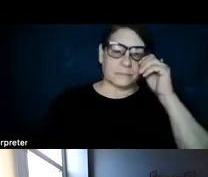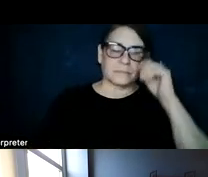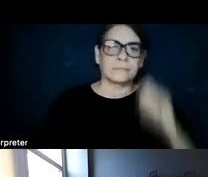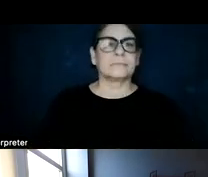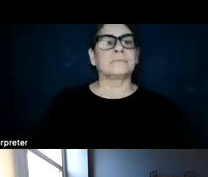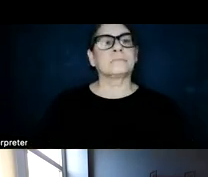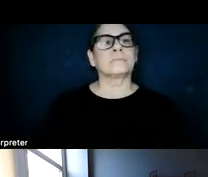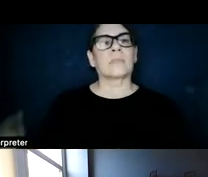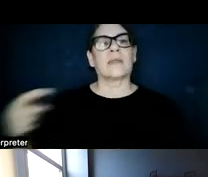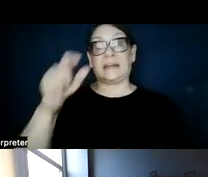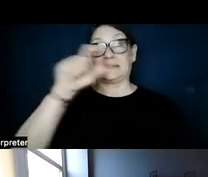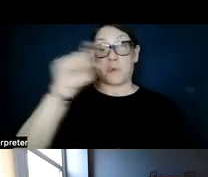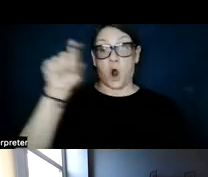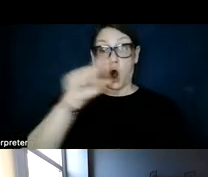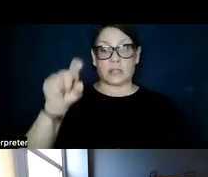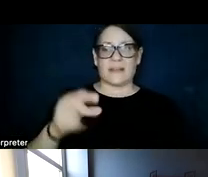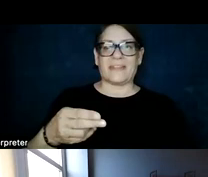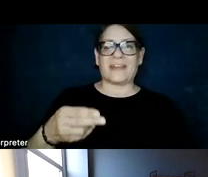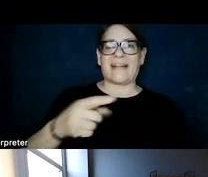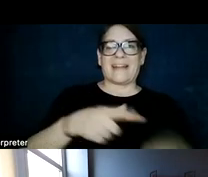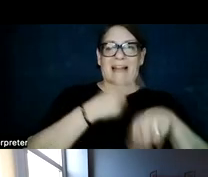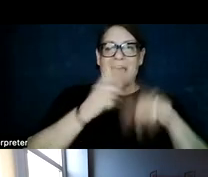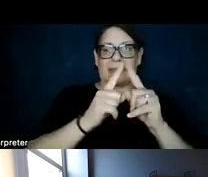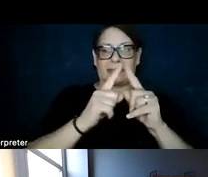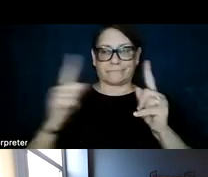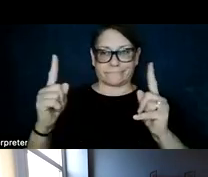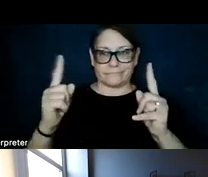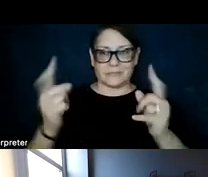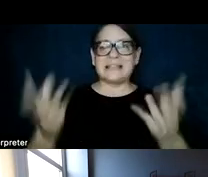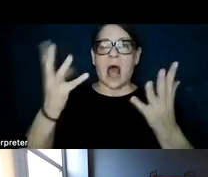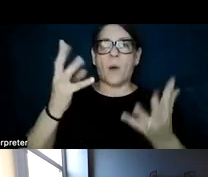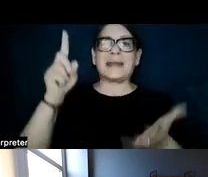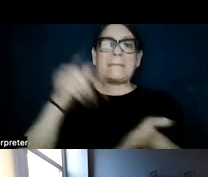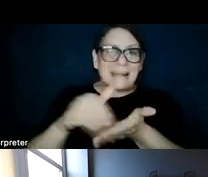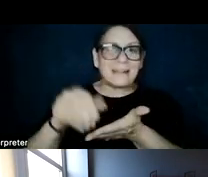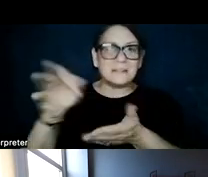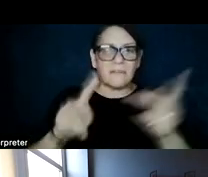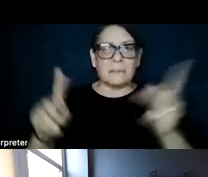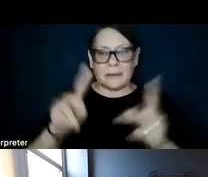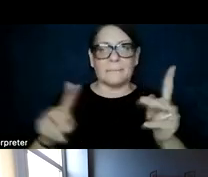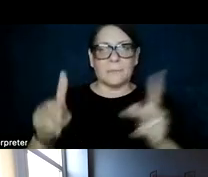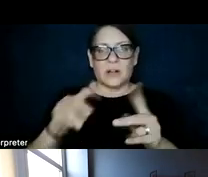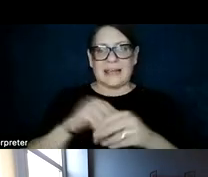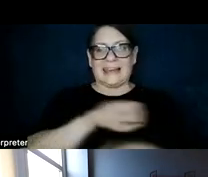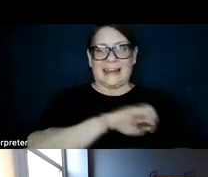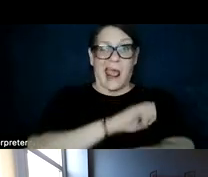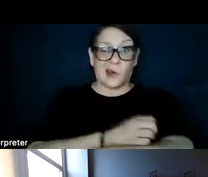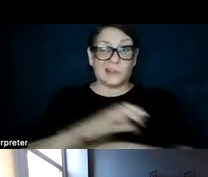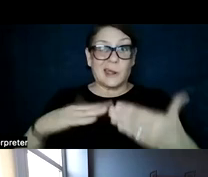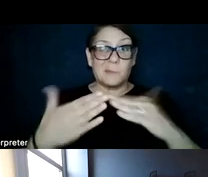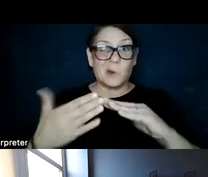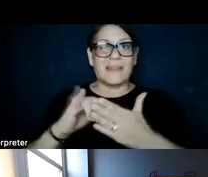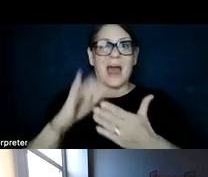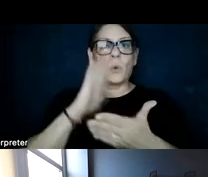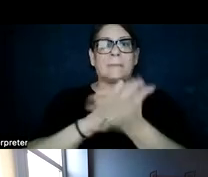These bars, the height, the length of these bars indicate the number in millions of people in energy communities that would become,